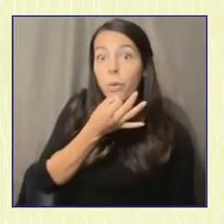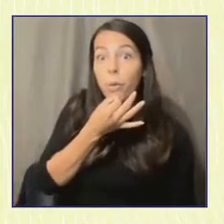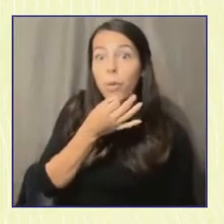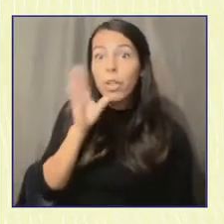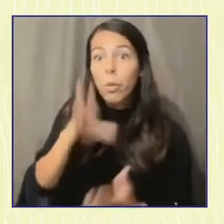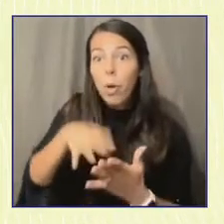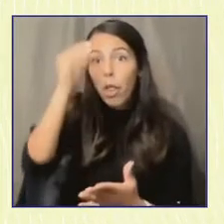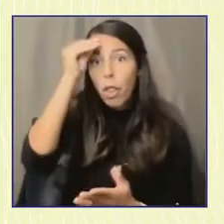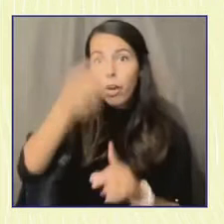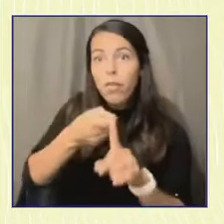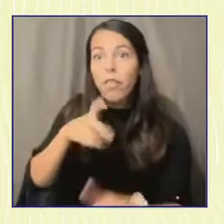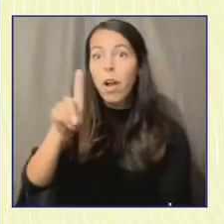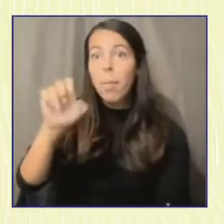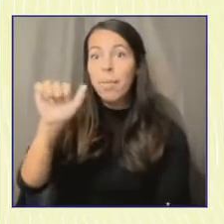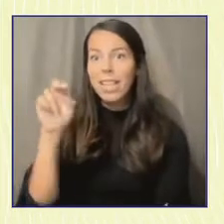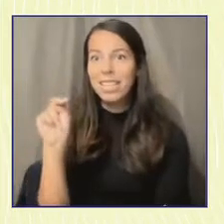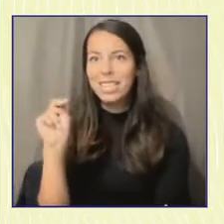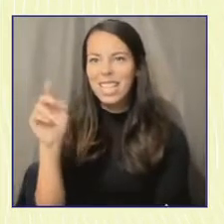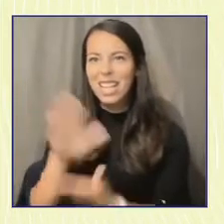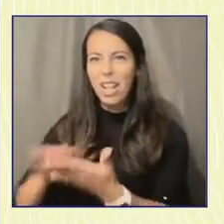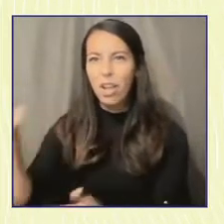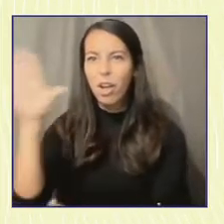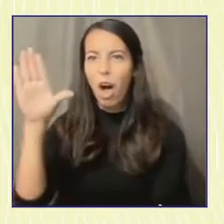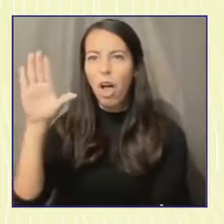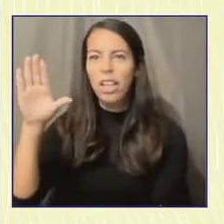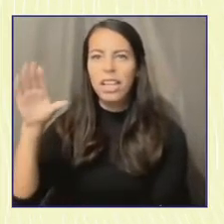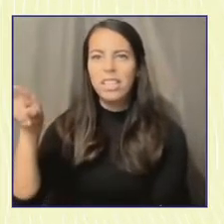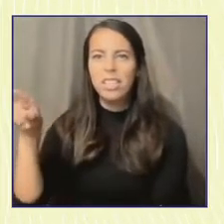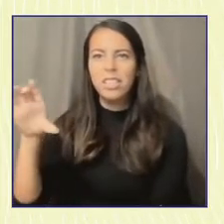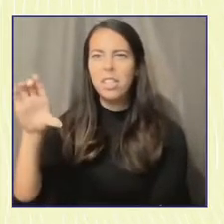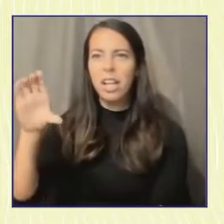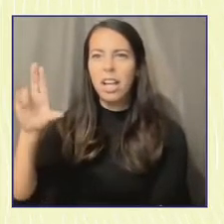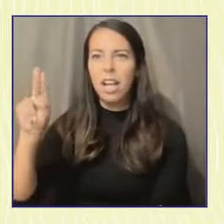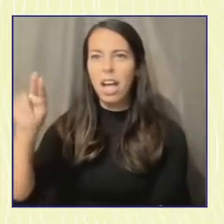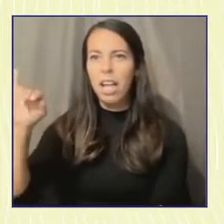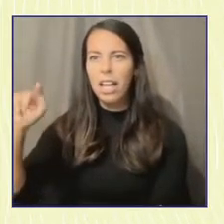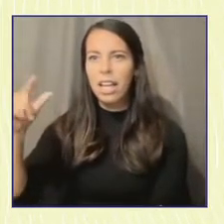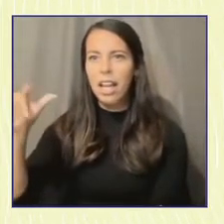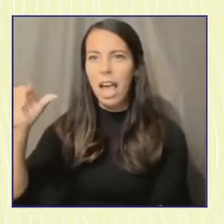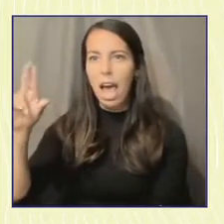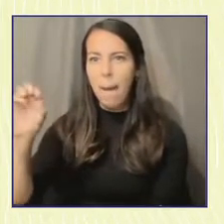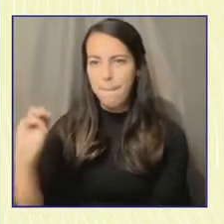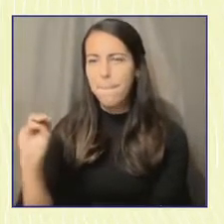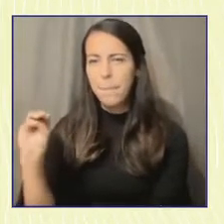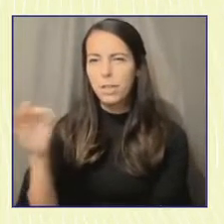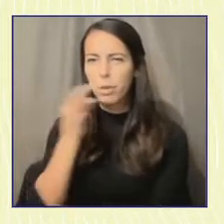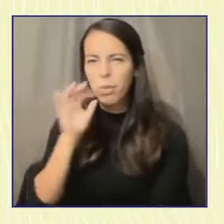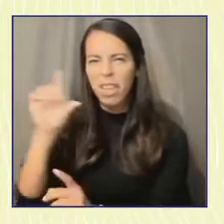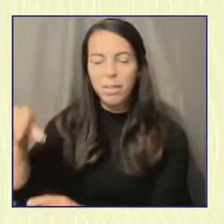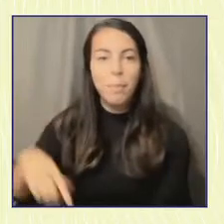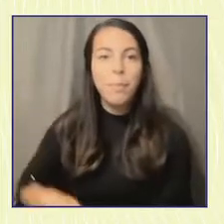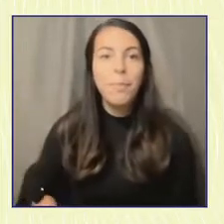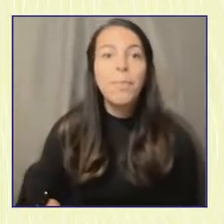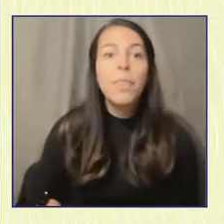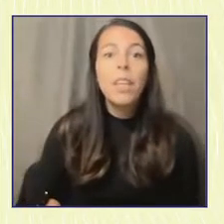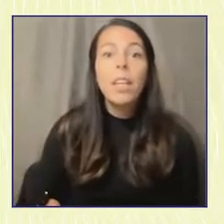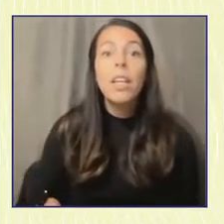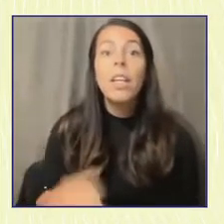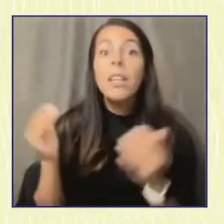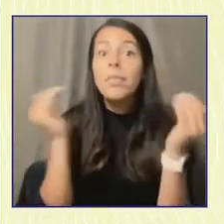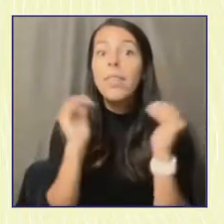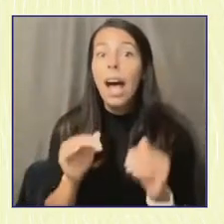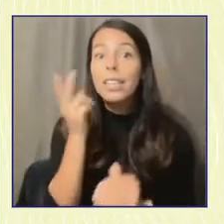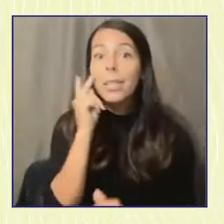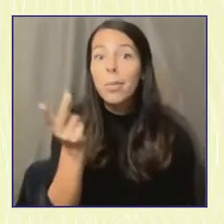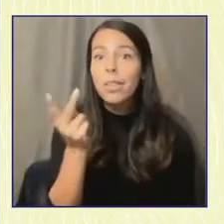of Tisch College, Dana Cunningham, who you just heard a little bit from, too. So on the next slide, you'll see what the core problem